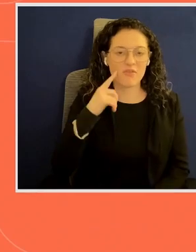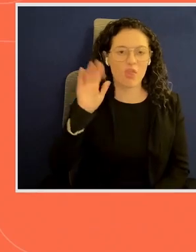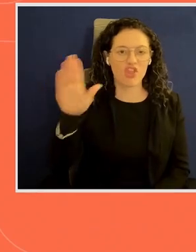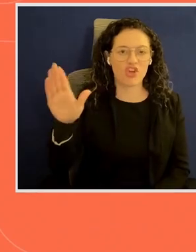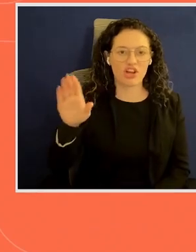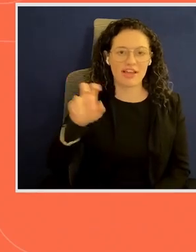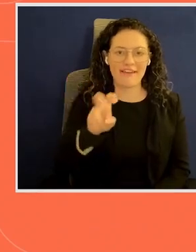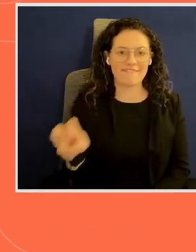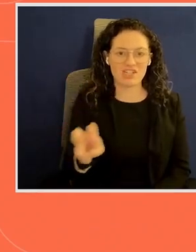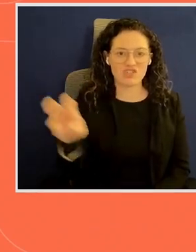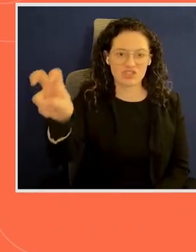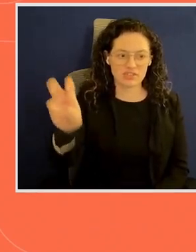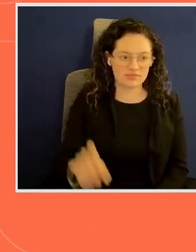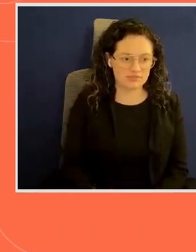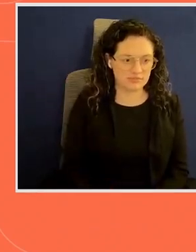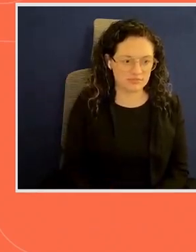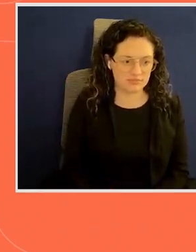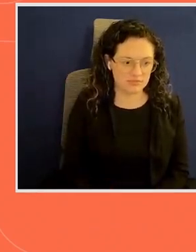Ruffiati.